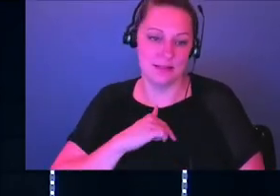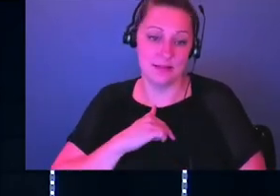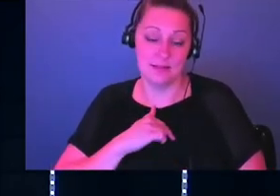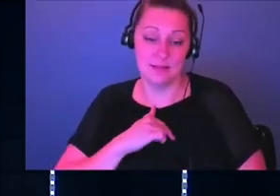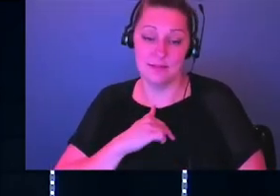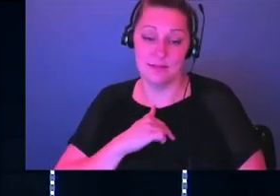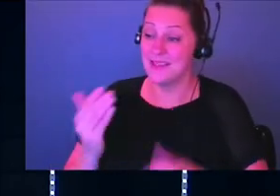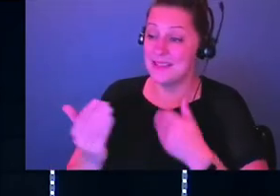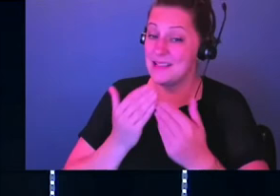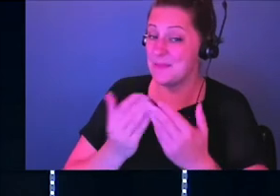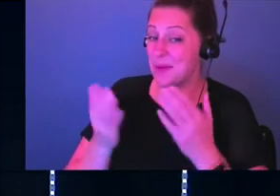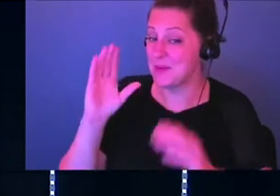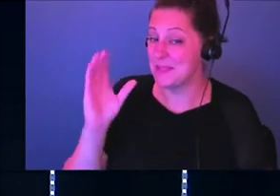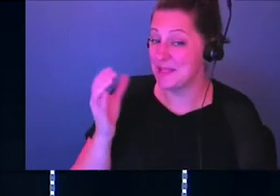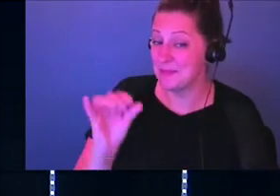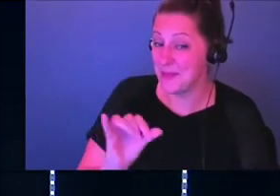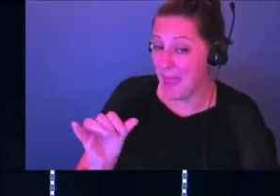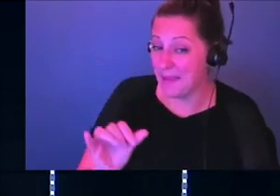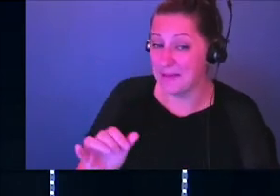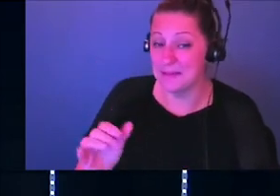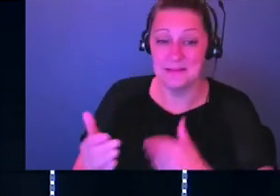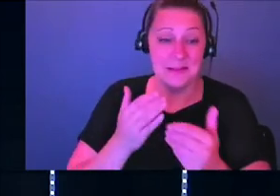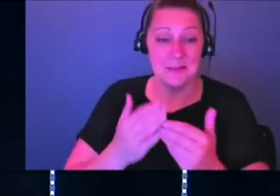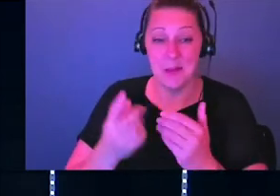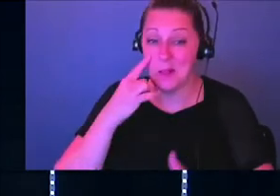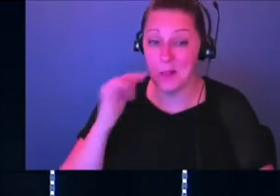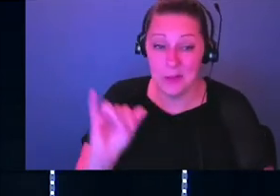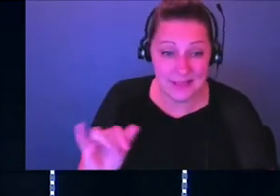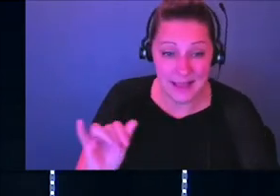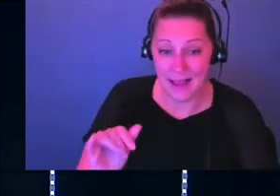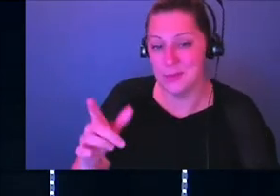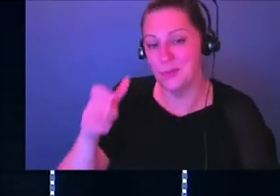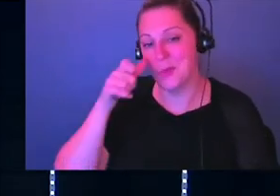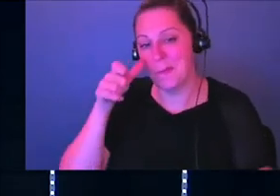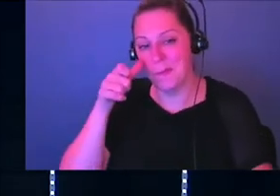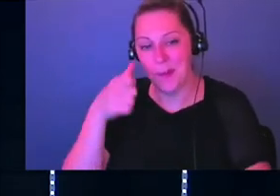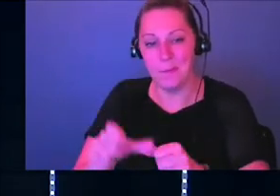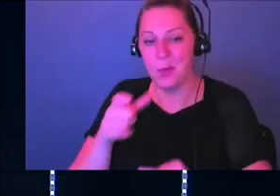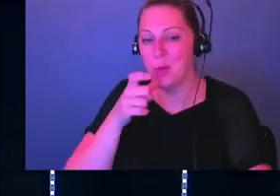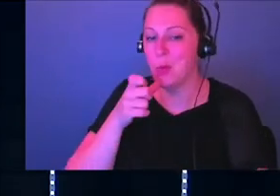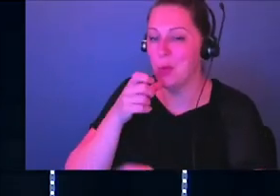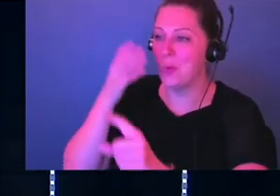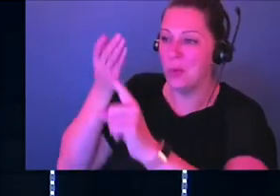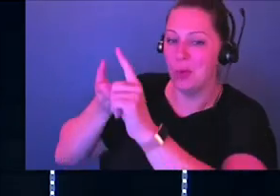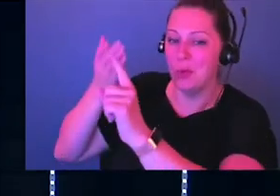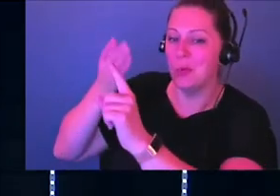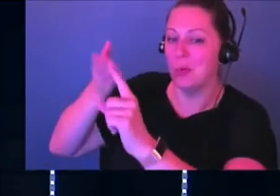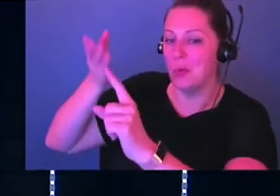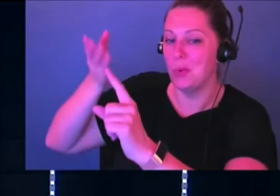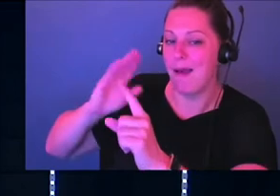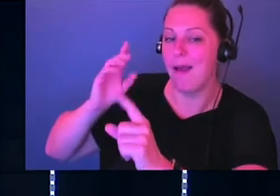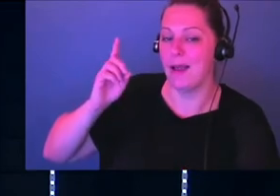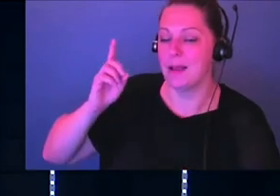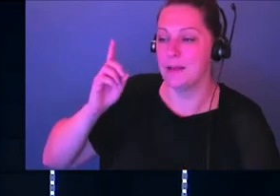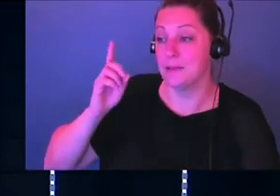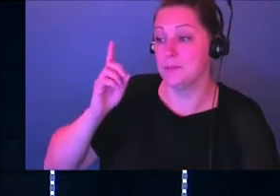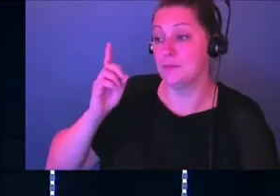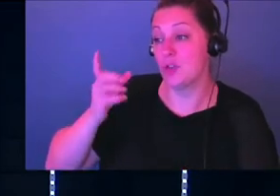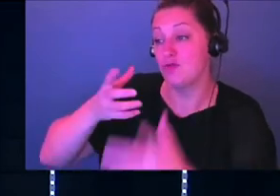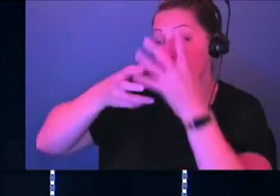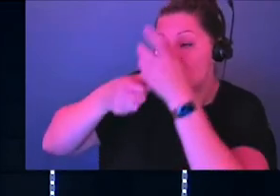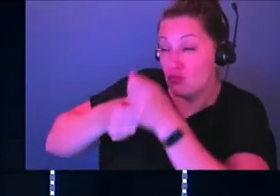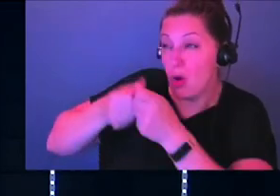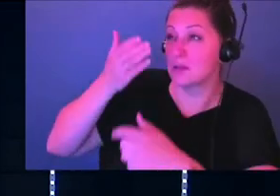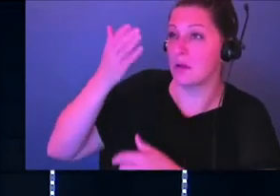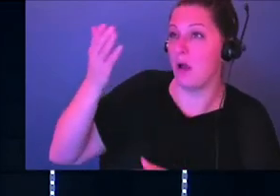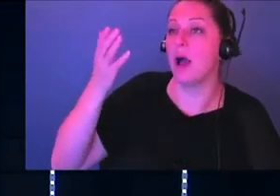matter what it looks like. Don't be worried about what it looks like. Just remember who I am. Trust me. That's what this boils down to is, is God through praise